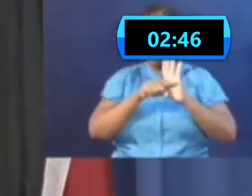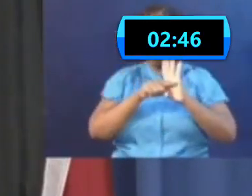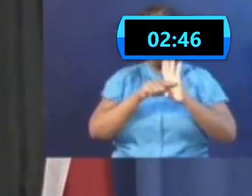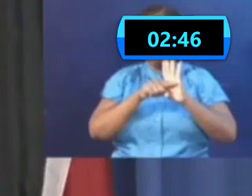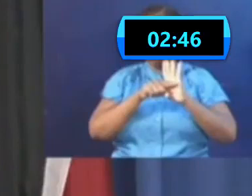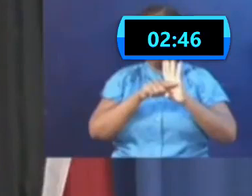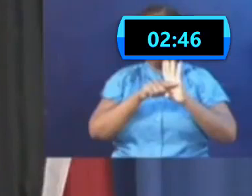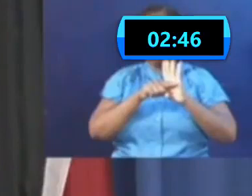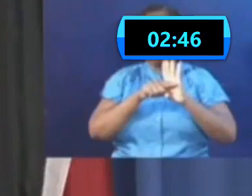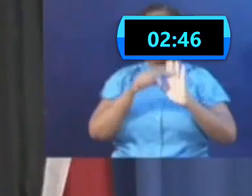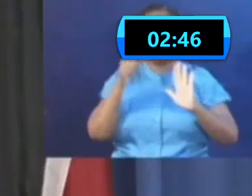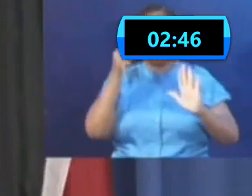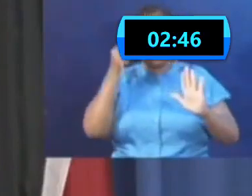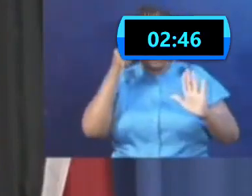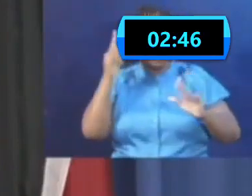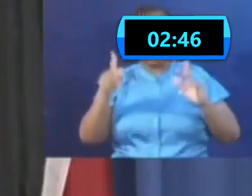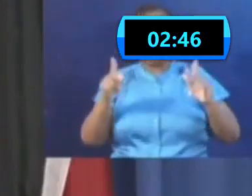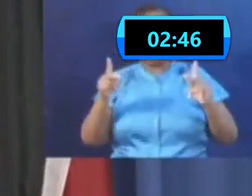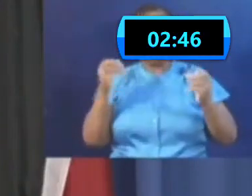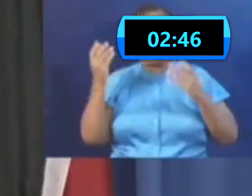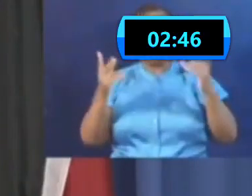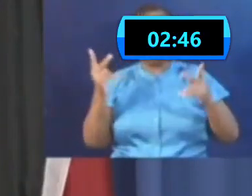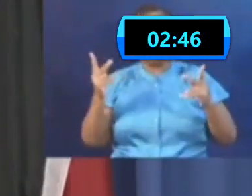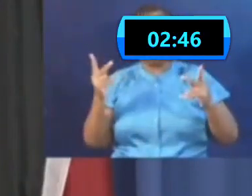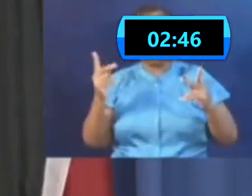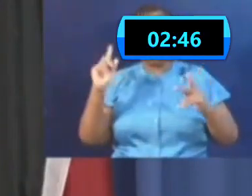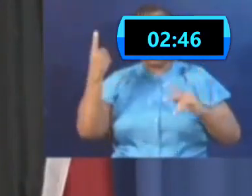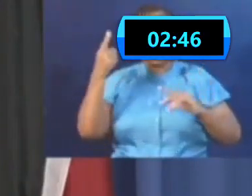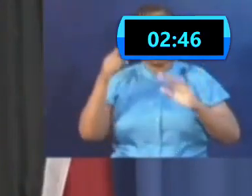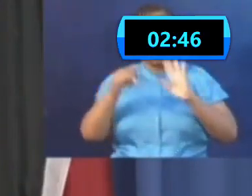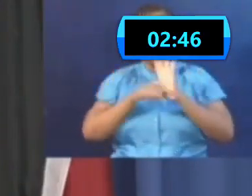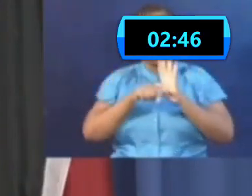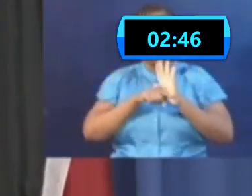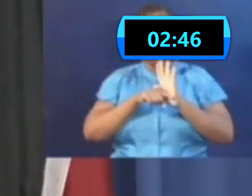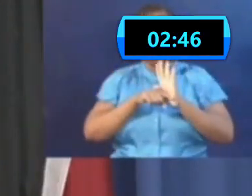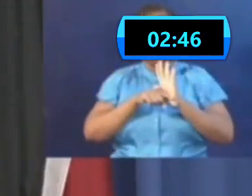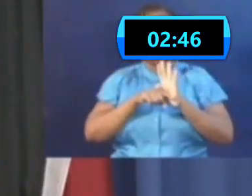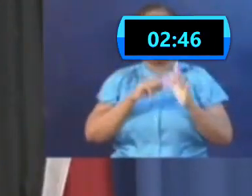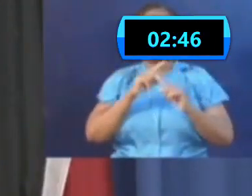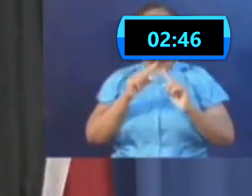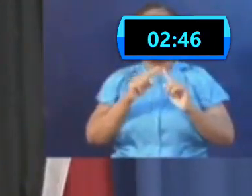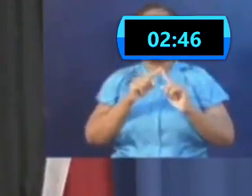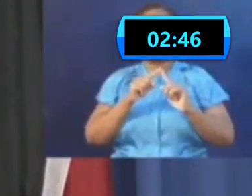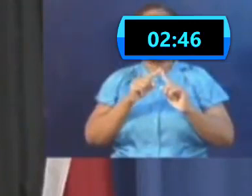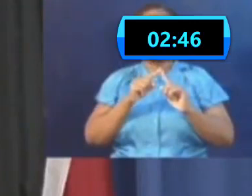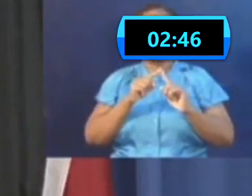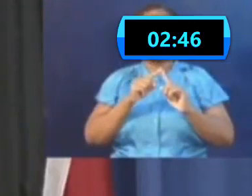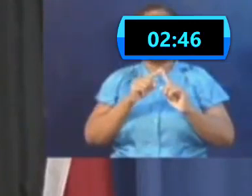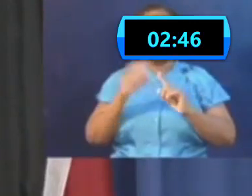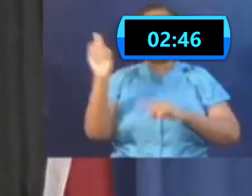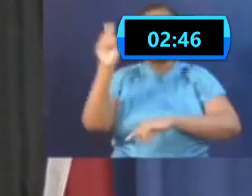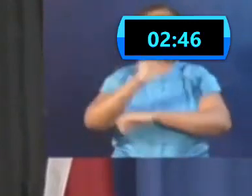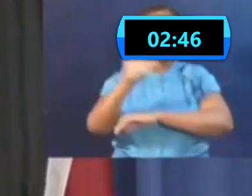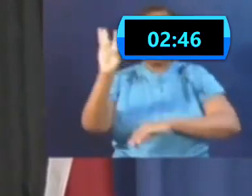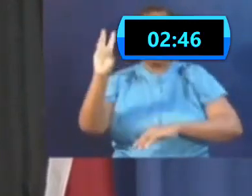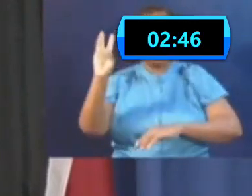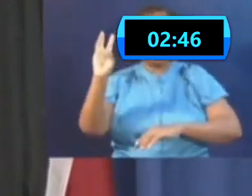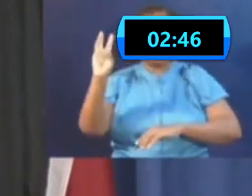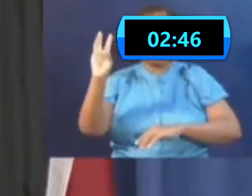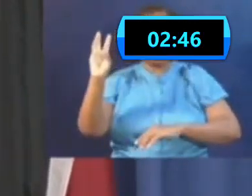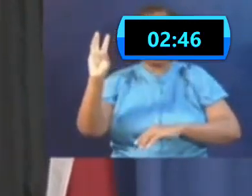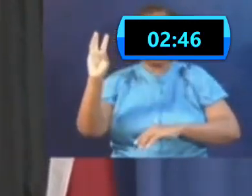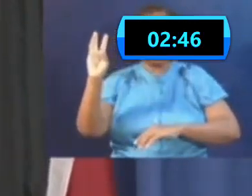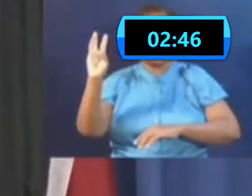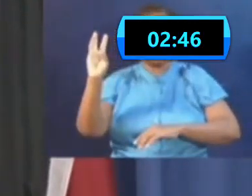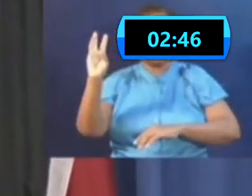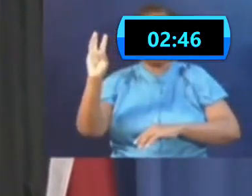majority of persons would have gotten their first negative at around day six. So in keeping with having a negative individual, we have